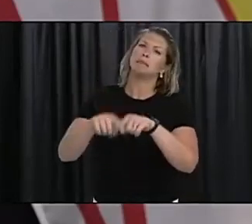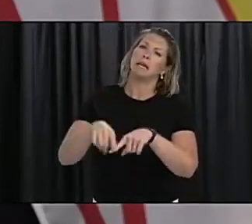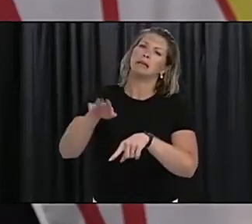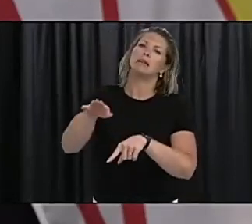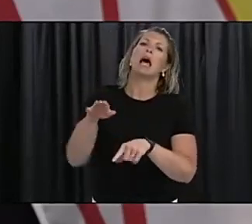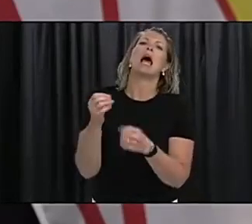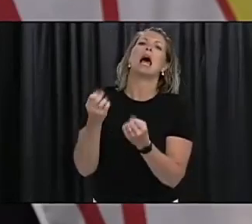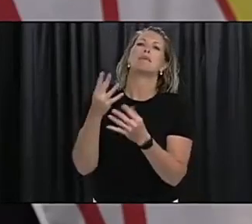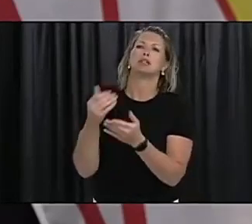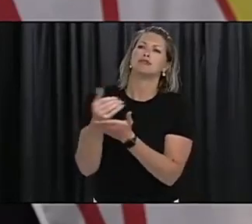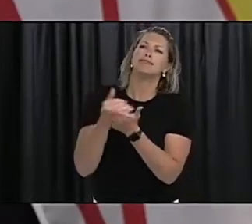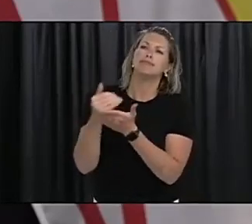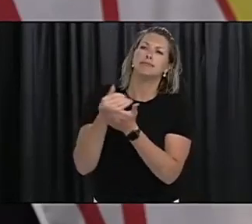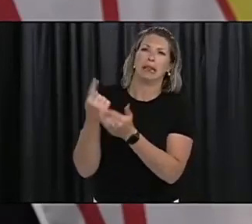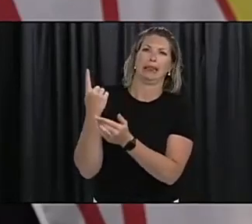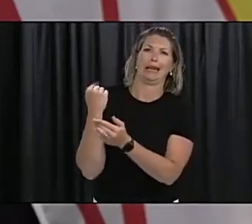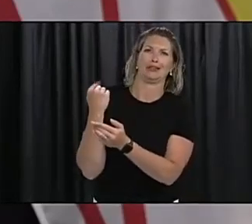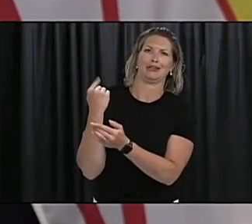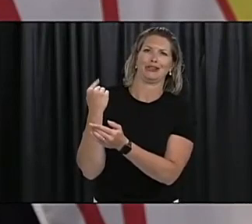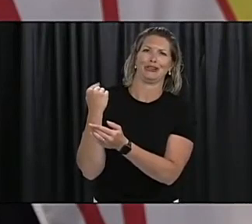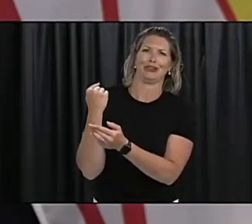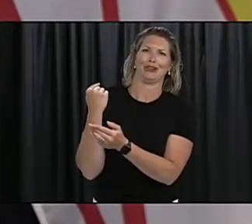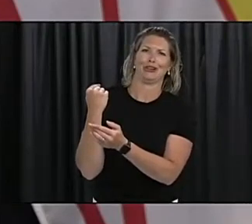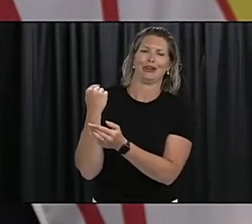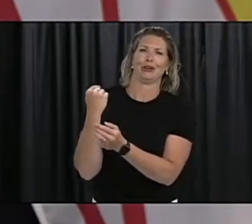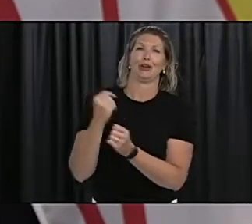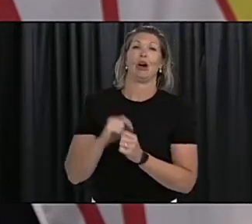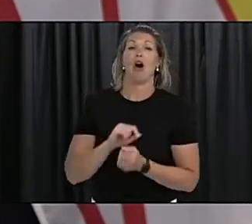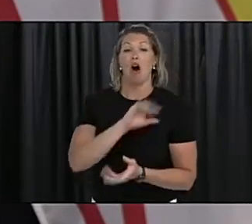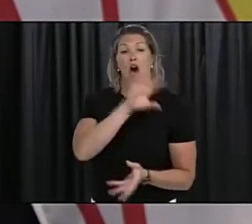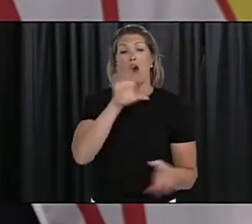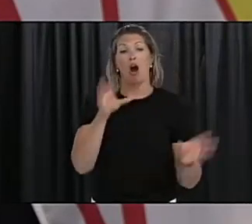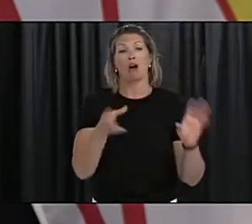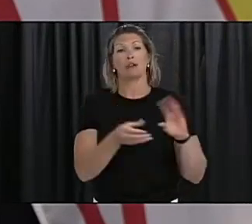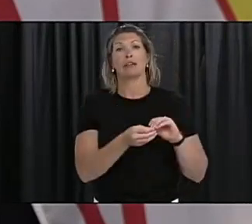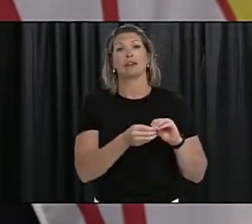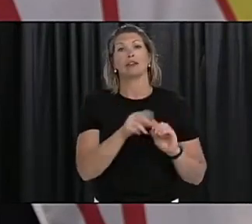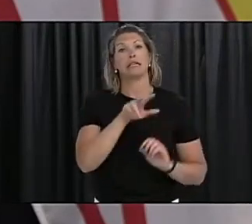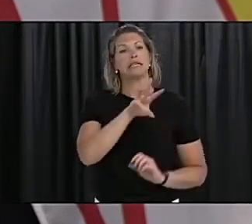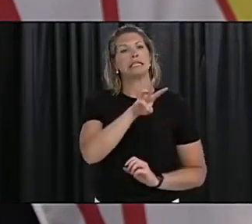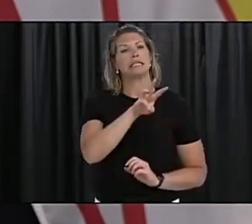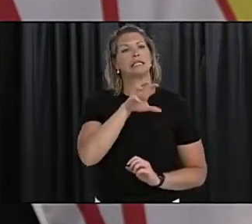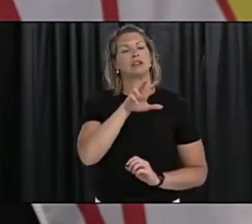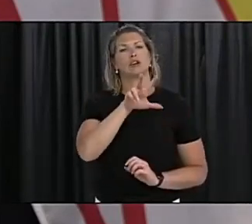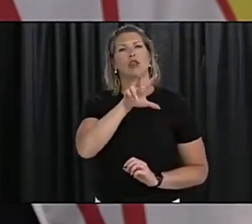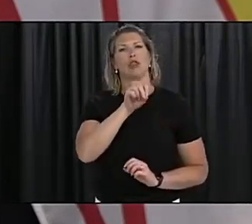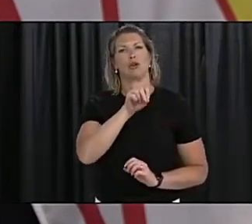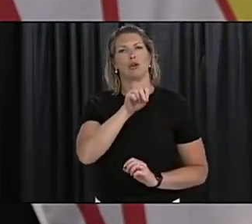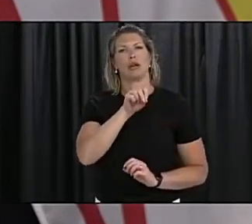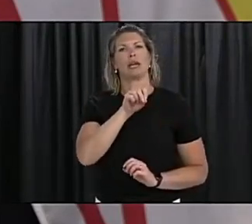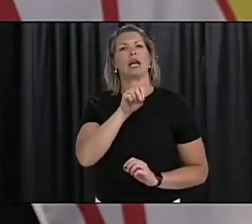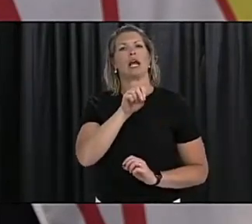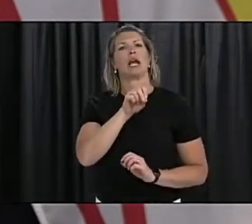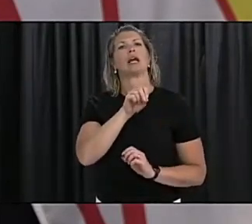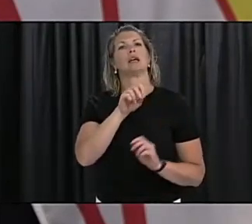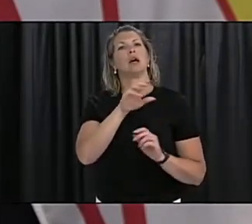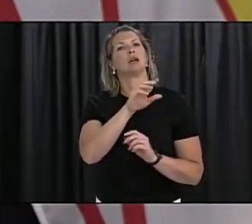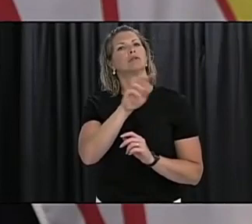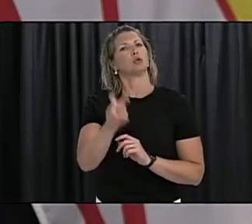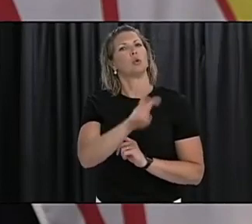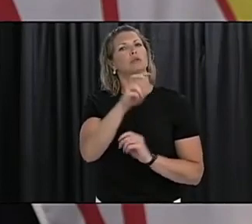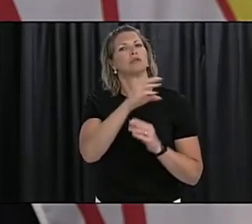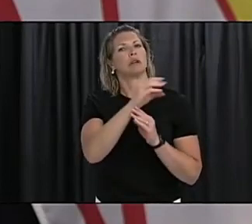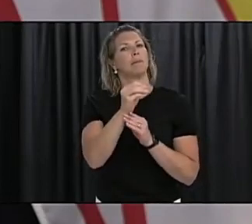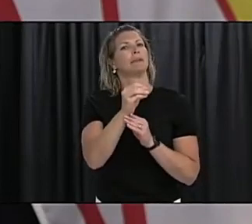in the previous years. So to date, there's some 630 approvals that have been issued. So the staff at the tourism